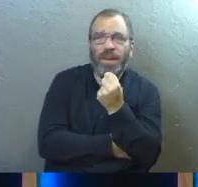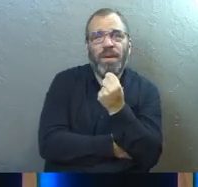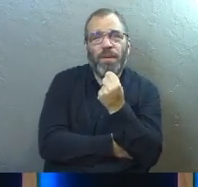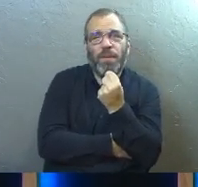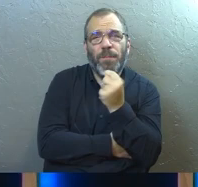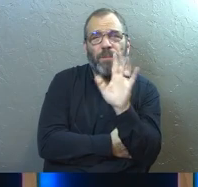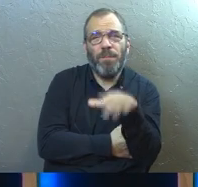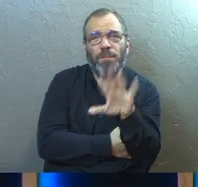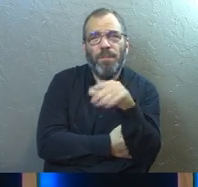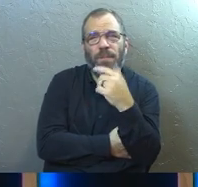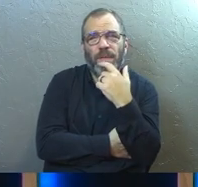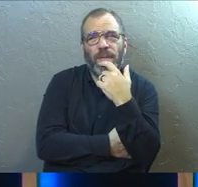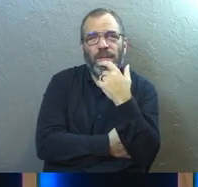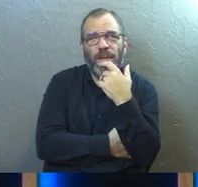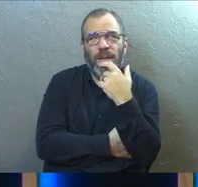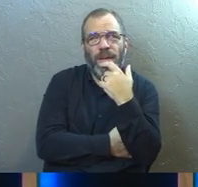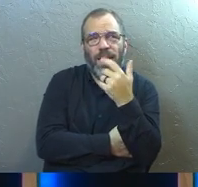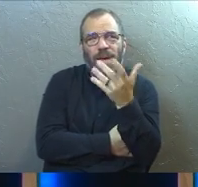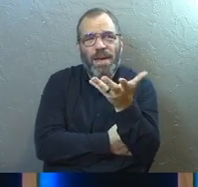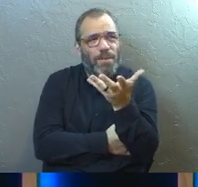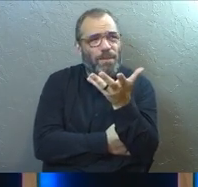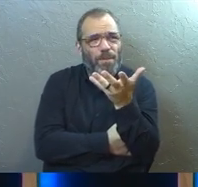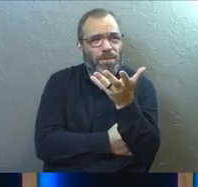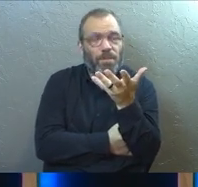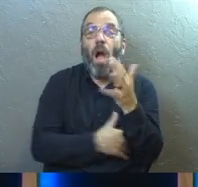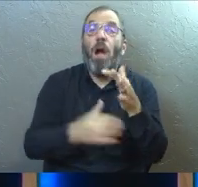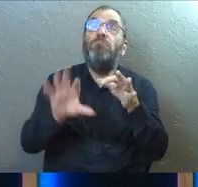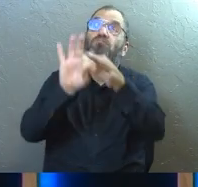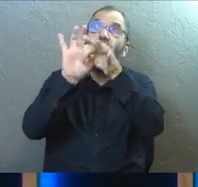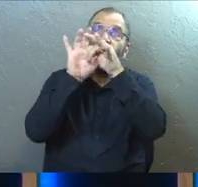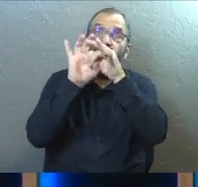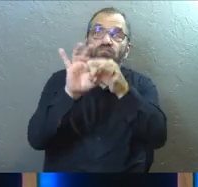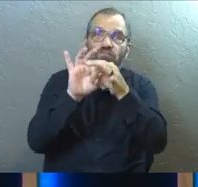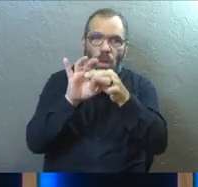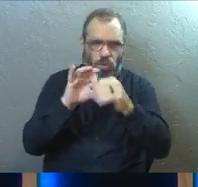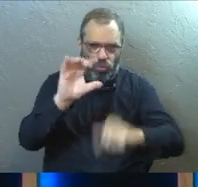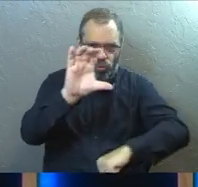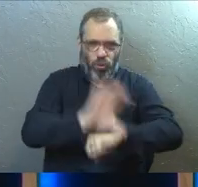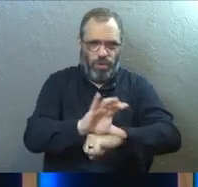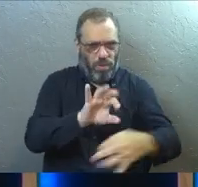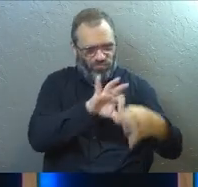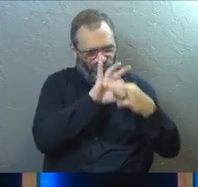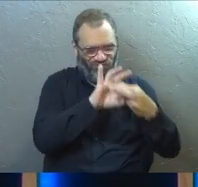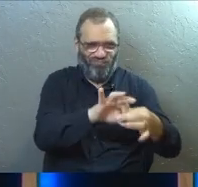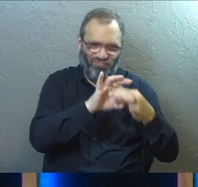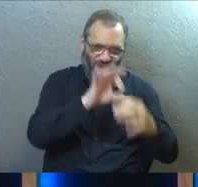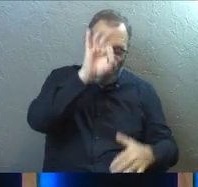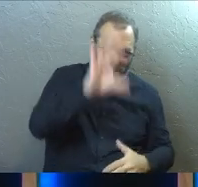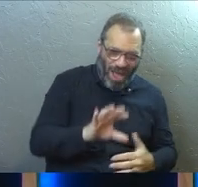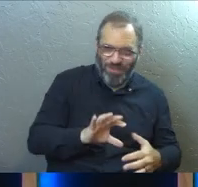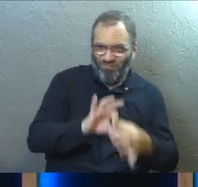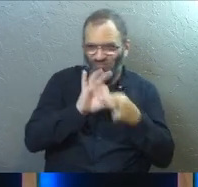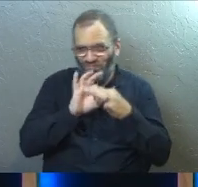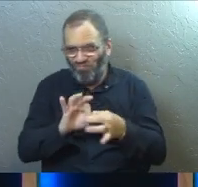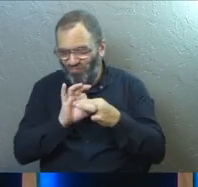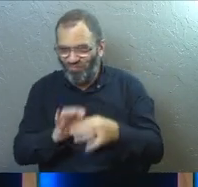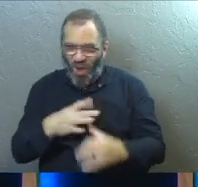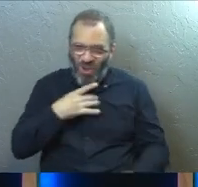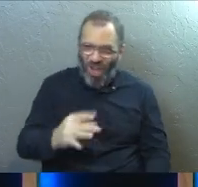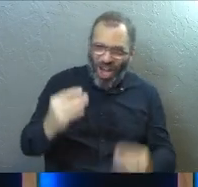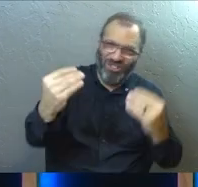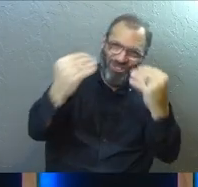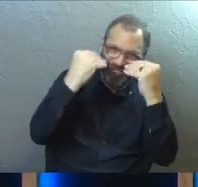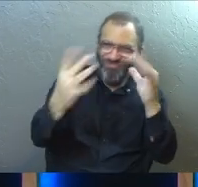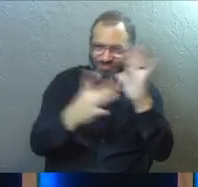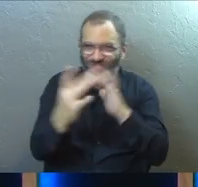We can have a relationship with a local church that we love. We can like the